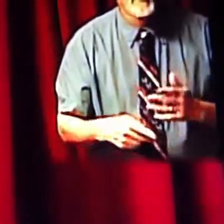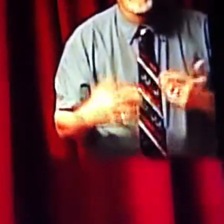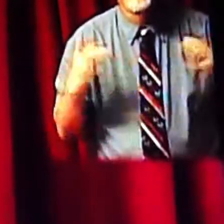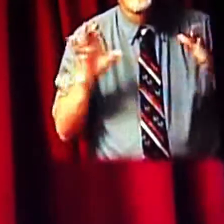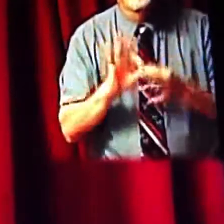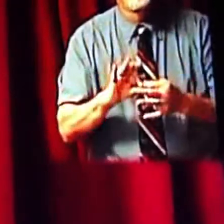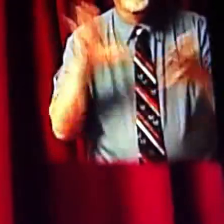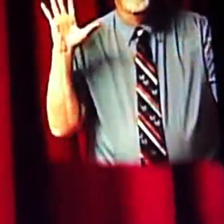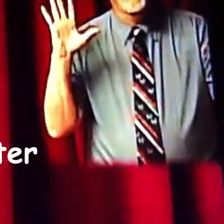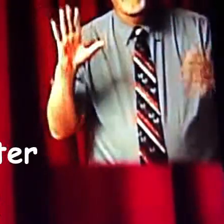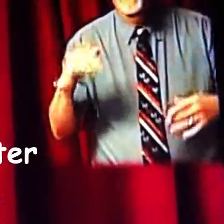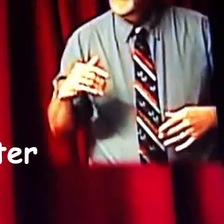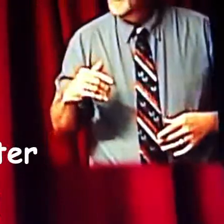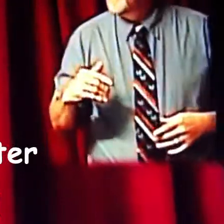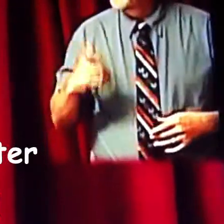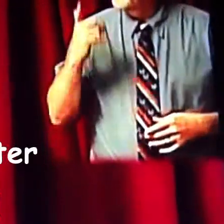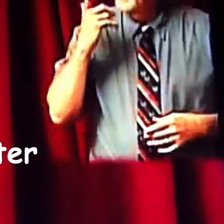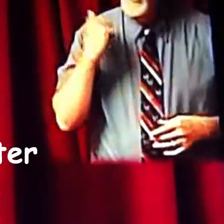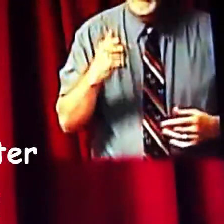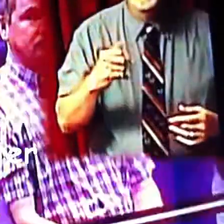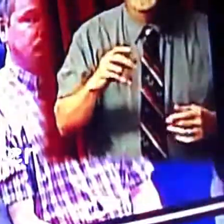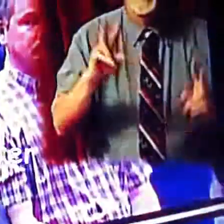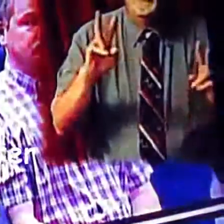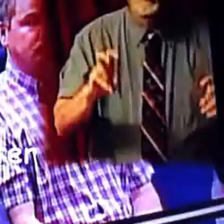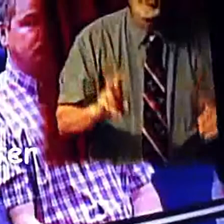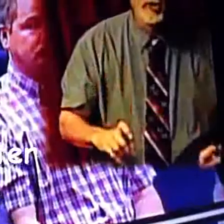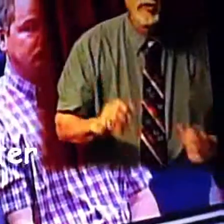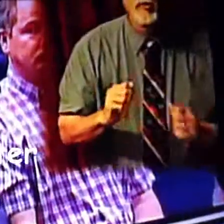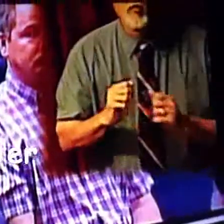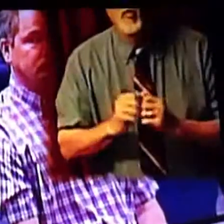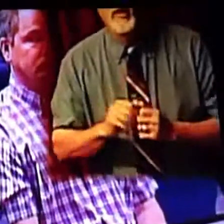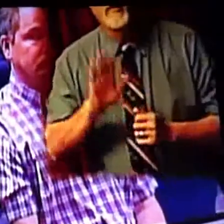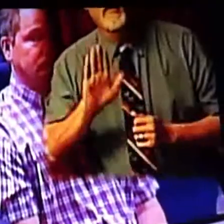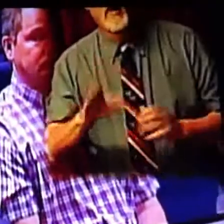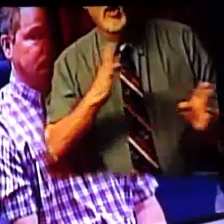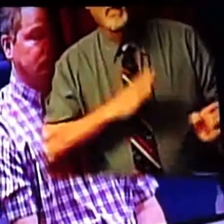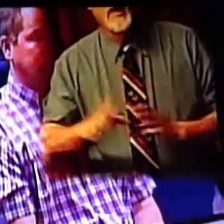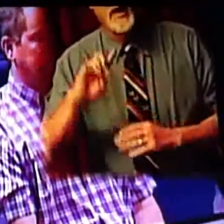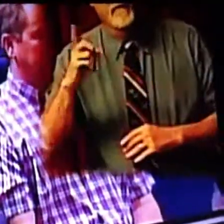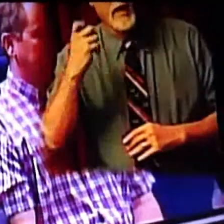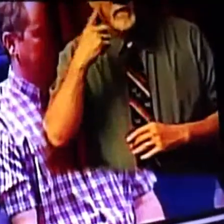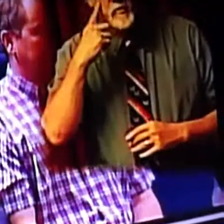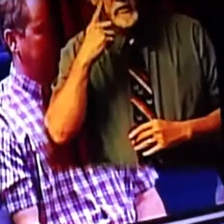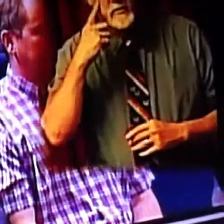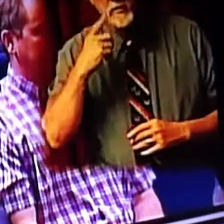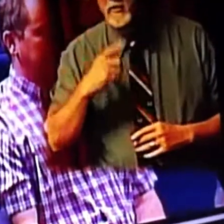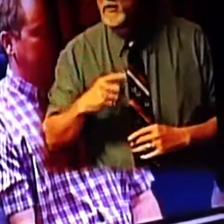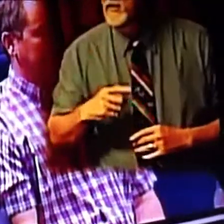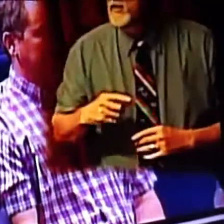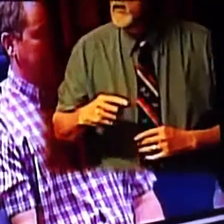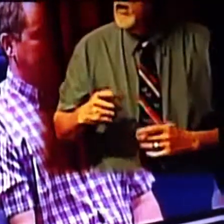it. And we . . there were issues with their plan of government. Okay.